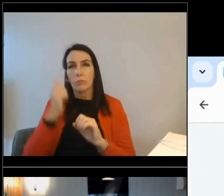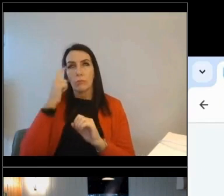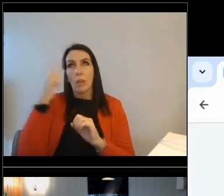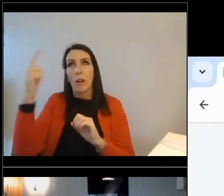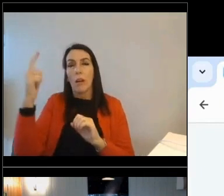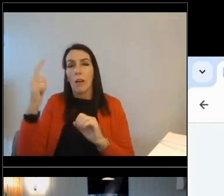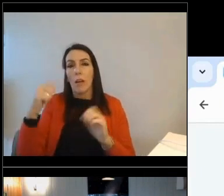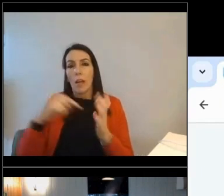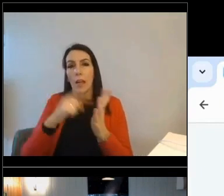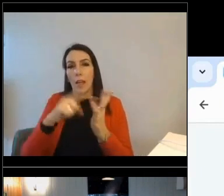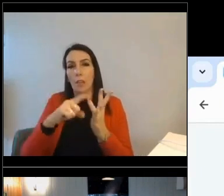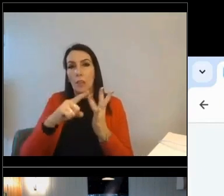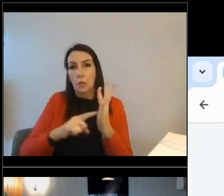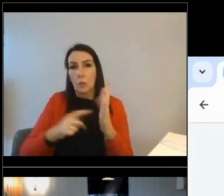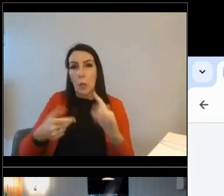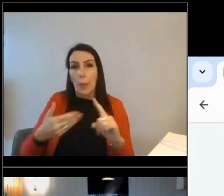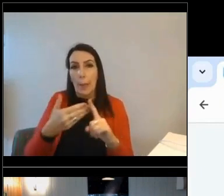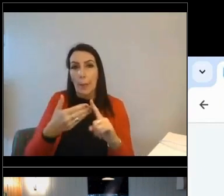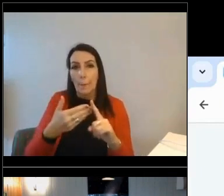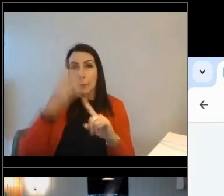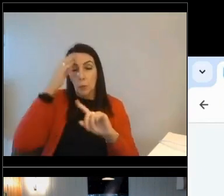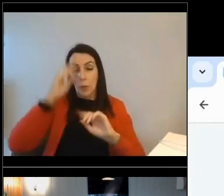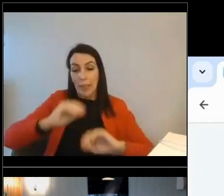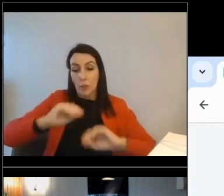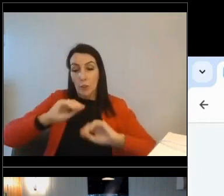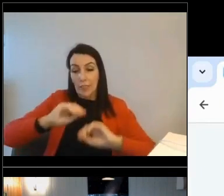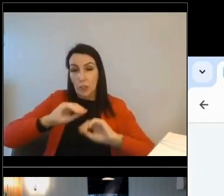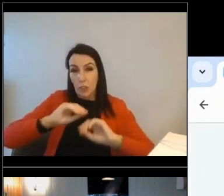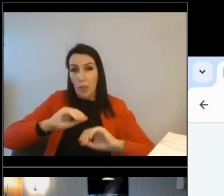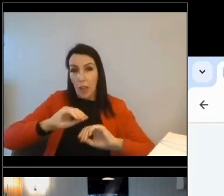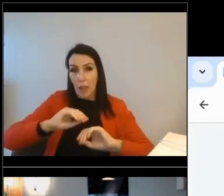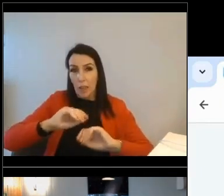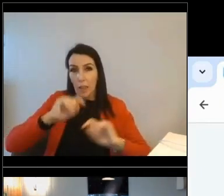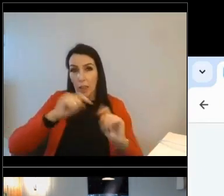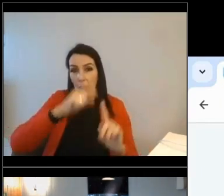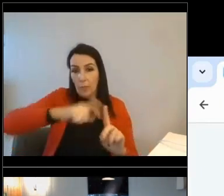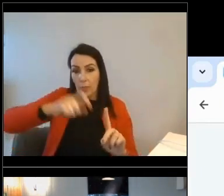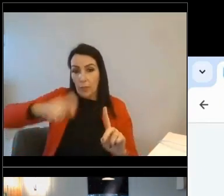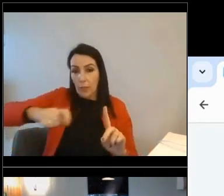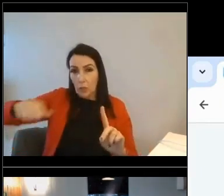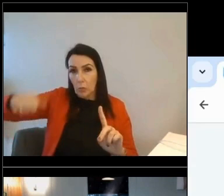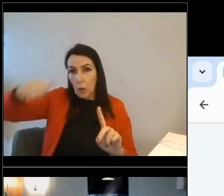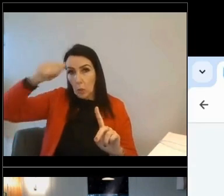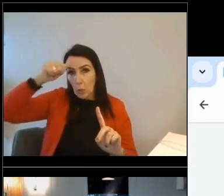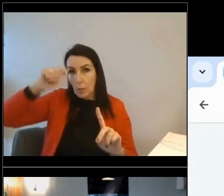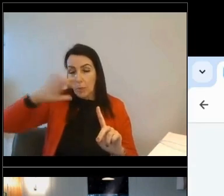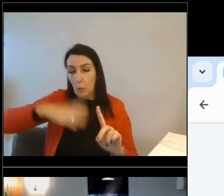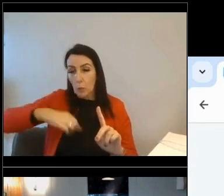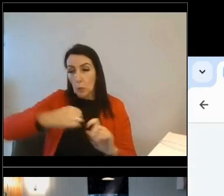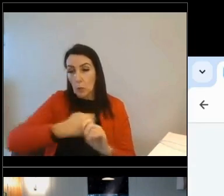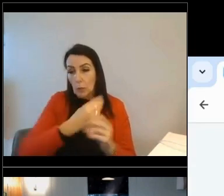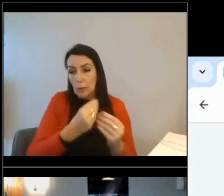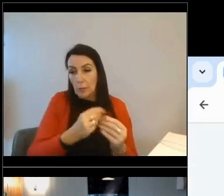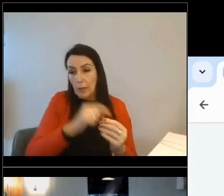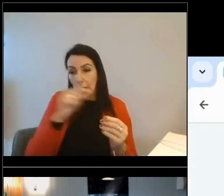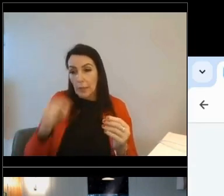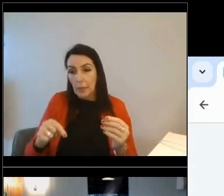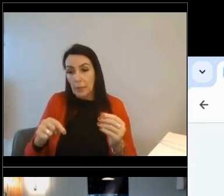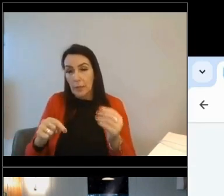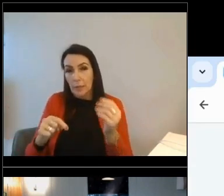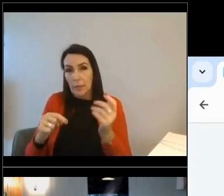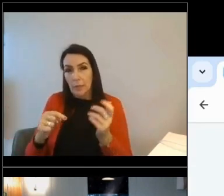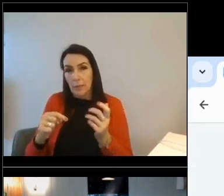is designed to be the educational bridge really between a customer known that they might want to do something they hope to a point where they really